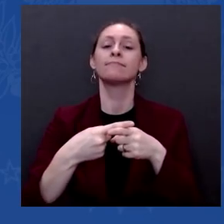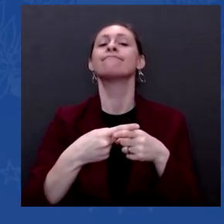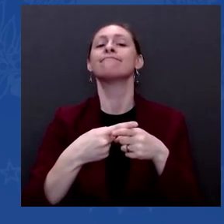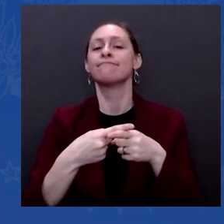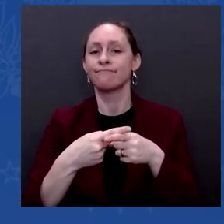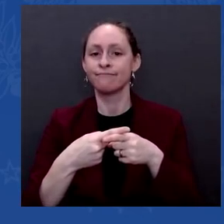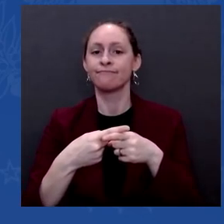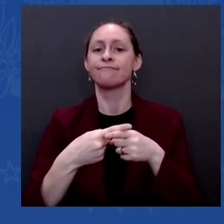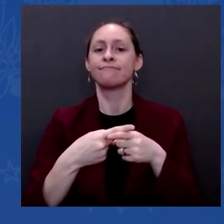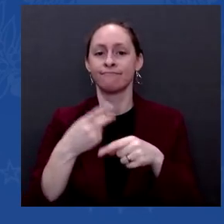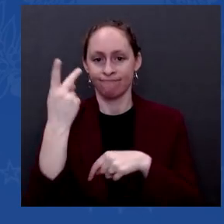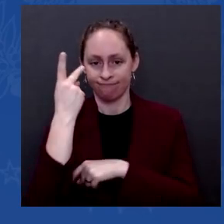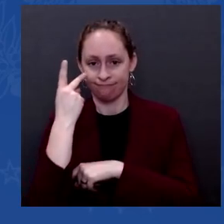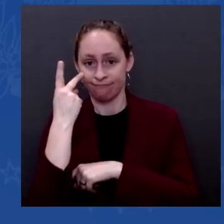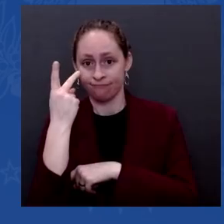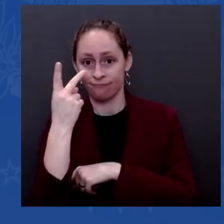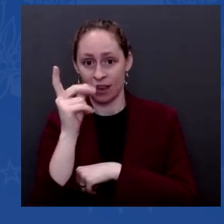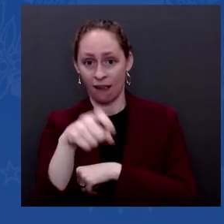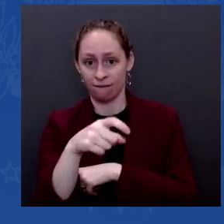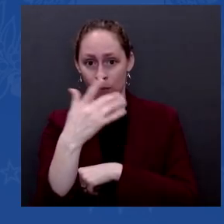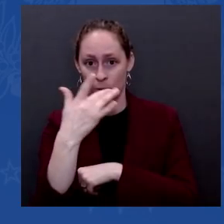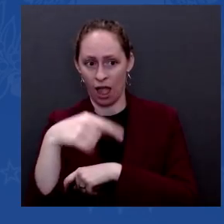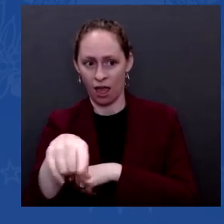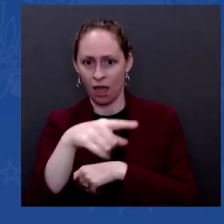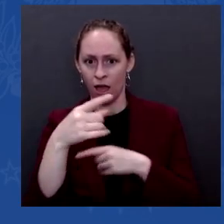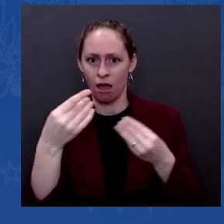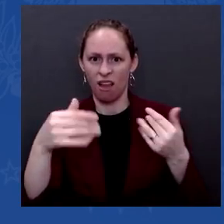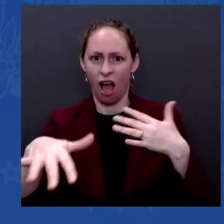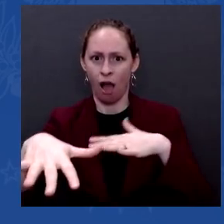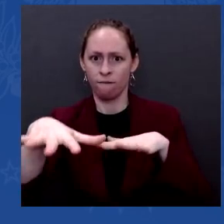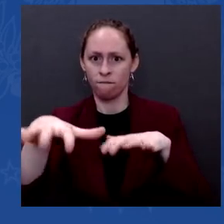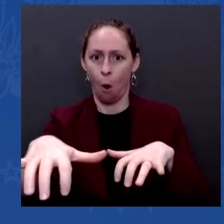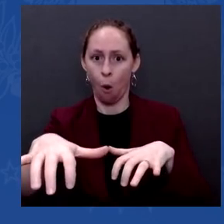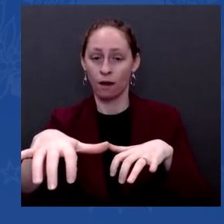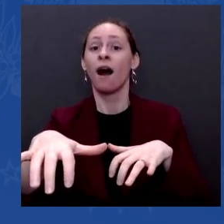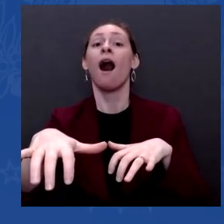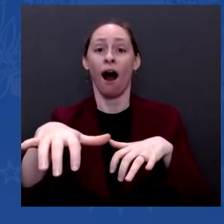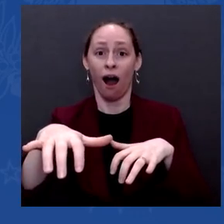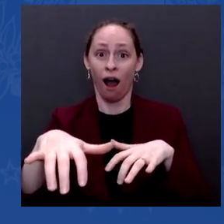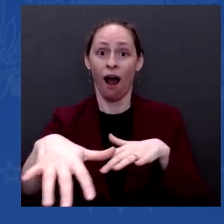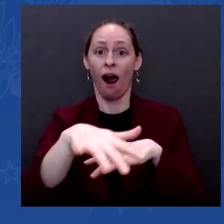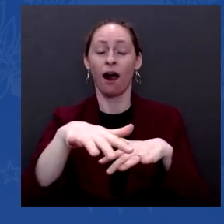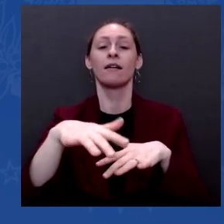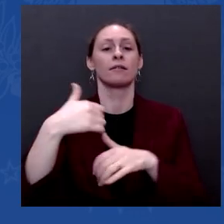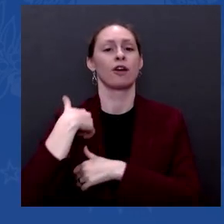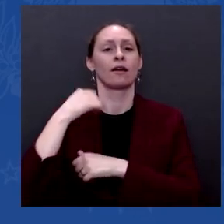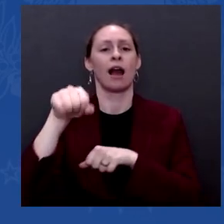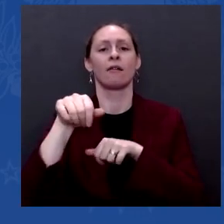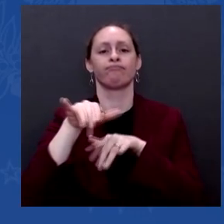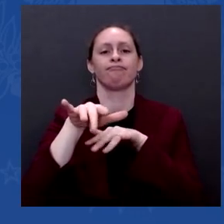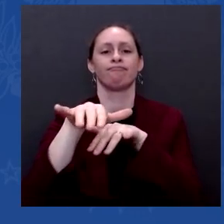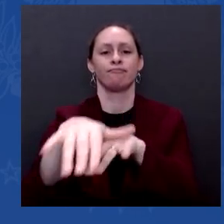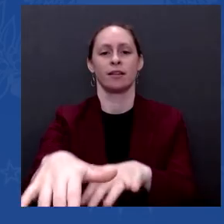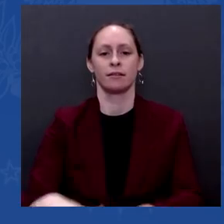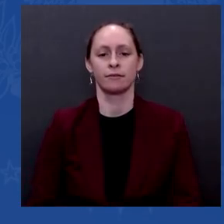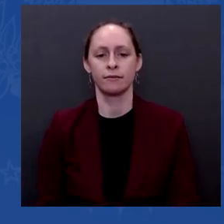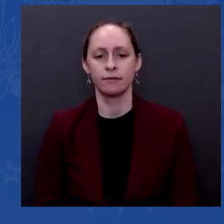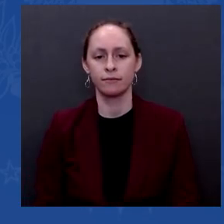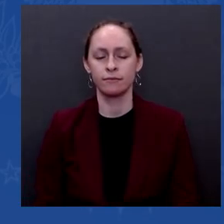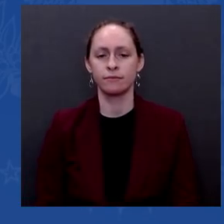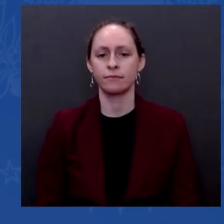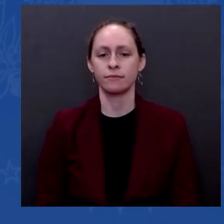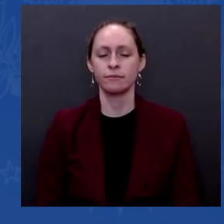to talk about what's going — we have — we're continuing to provide for defense capacities to the — to the